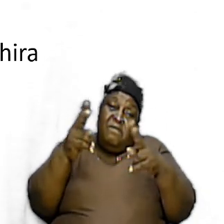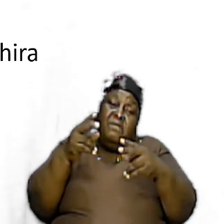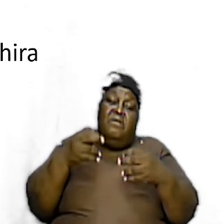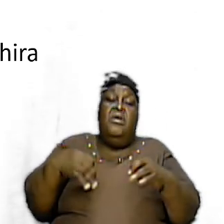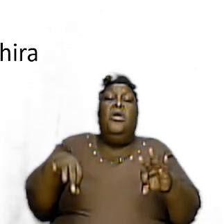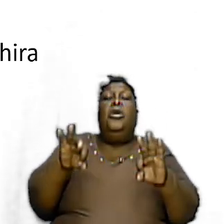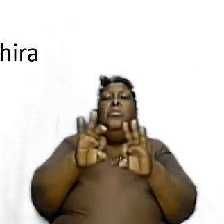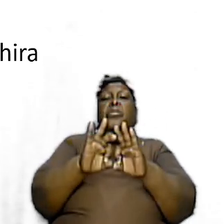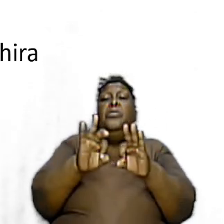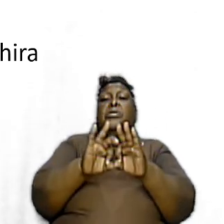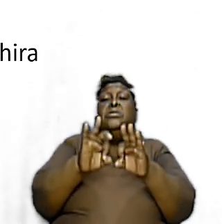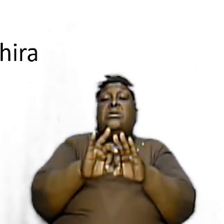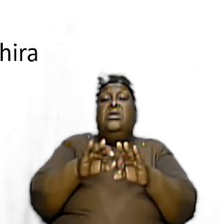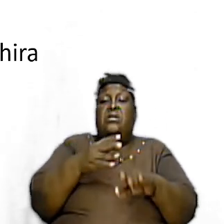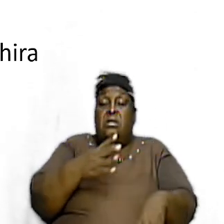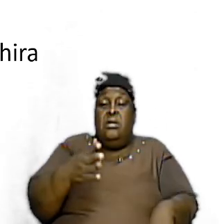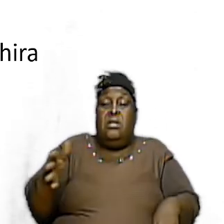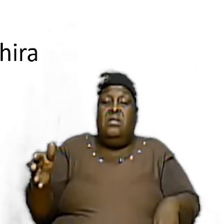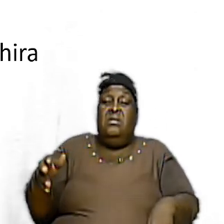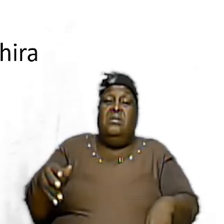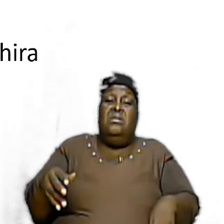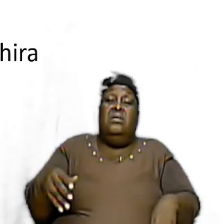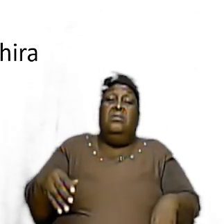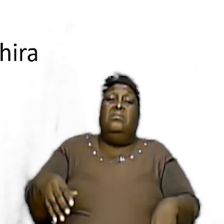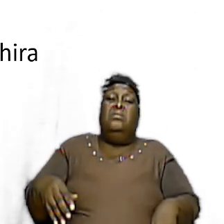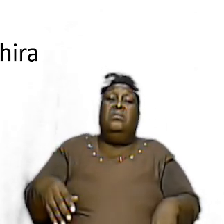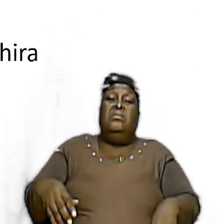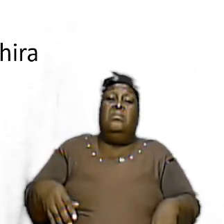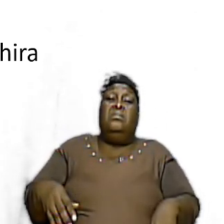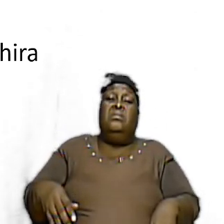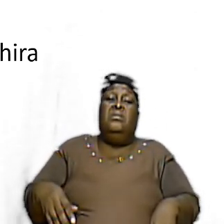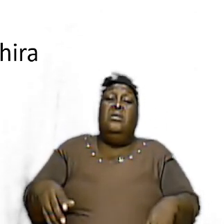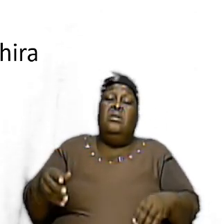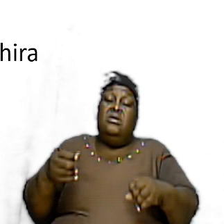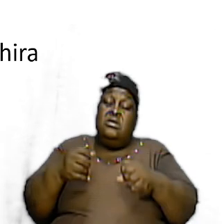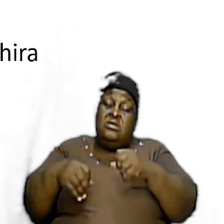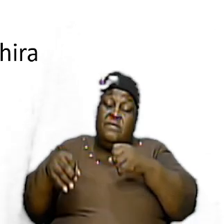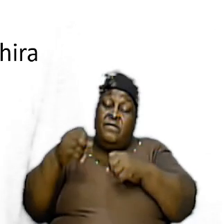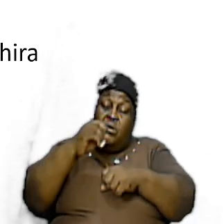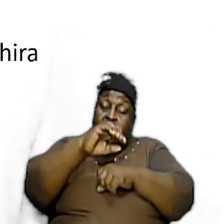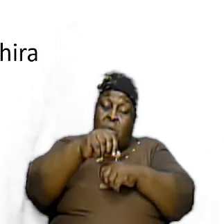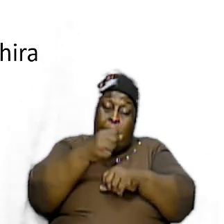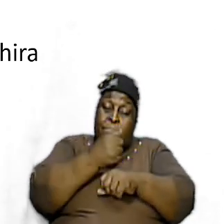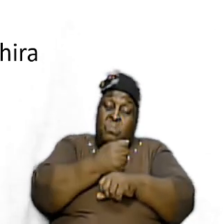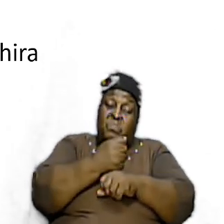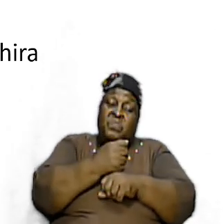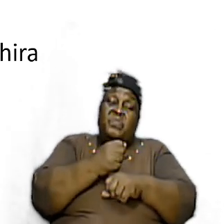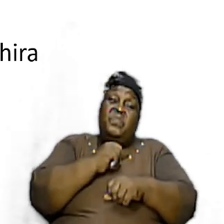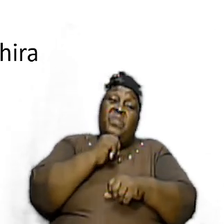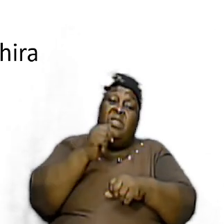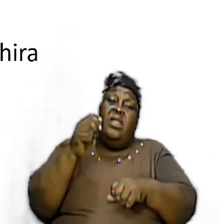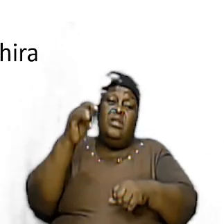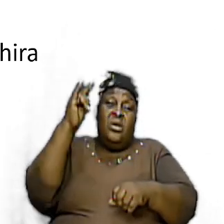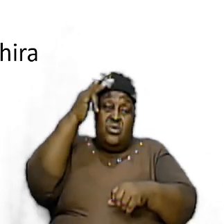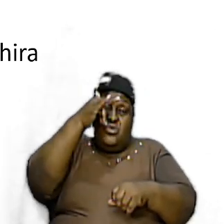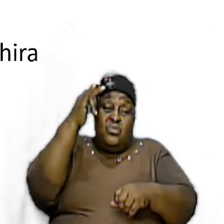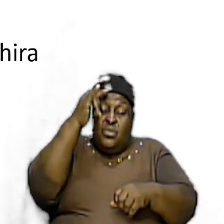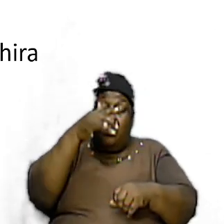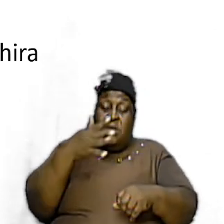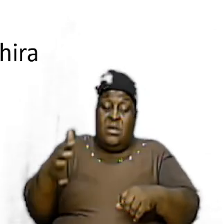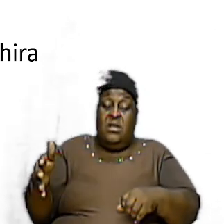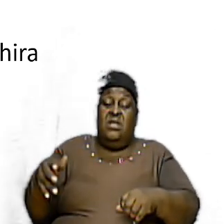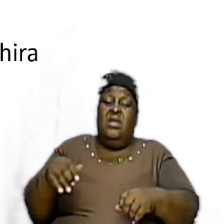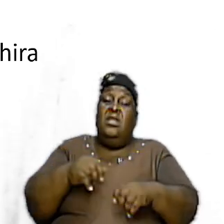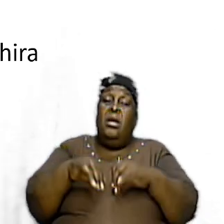point that is crucial that is fundamental it is not a joke thing it is not a